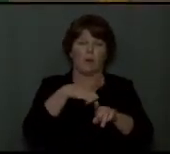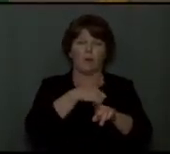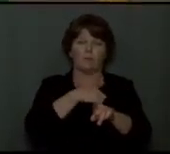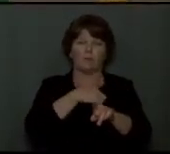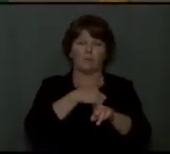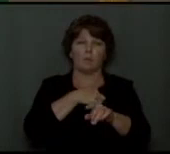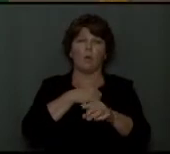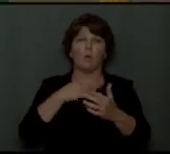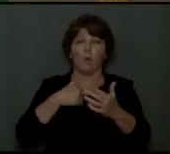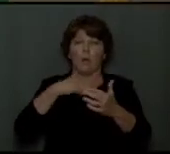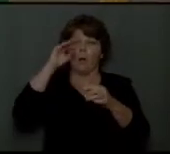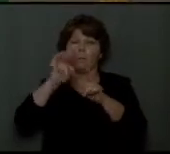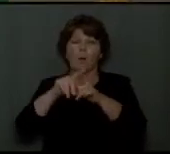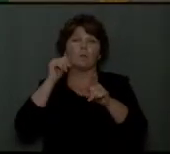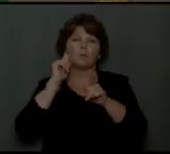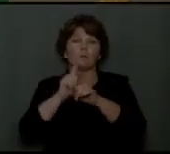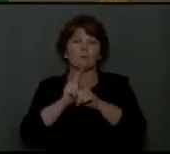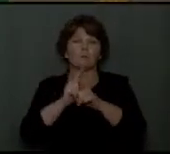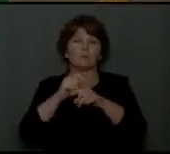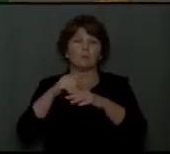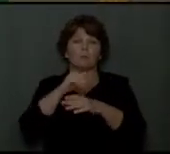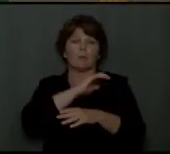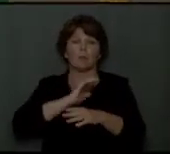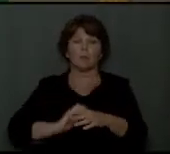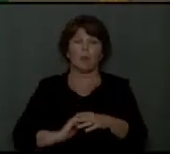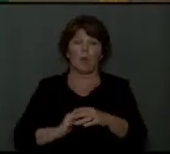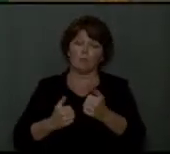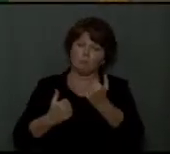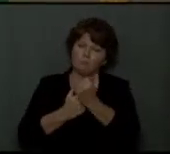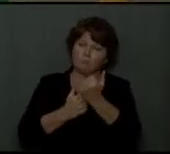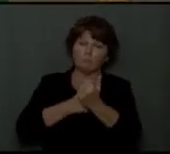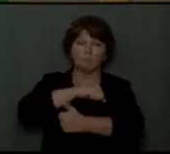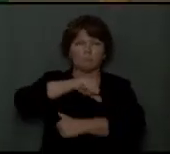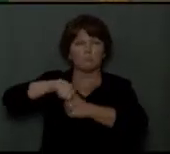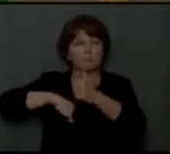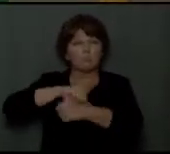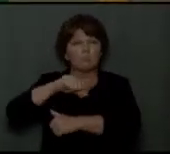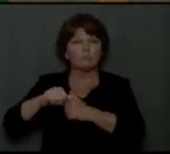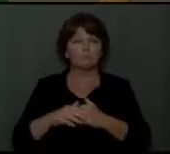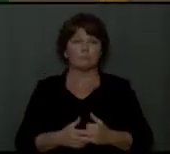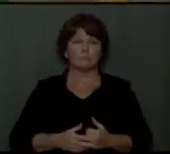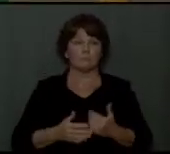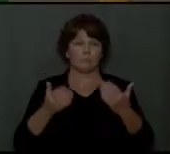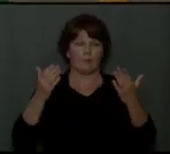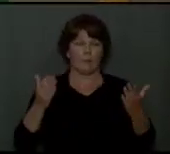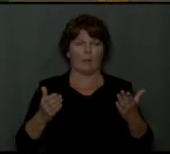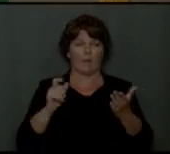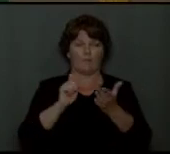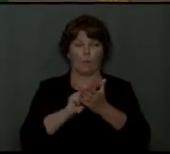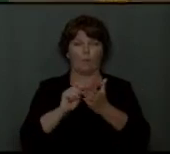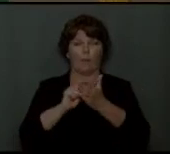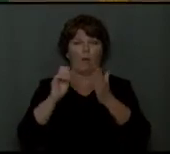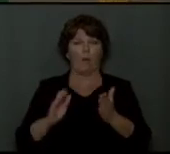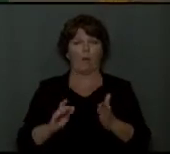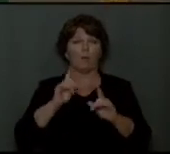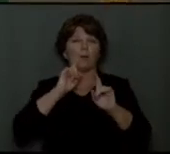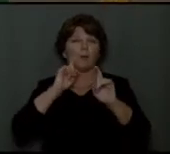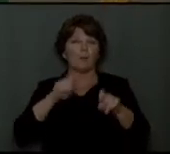other as brothers and sisters in Christ. Thus, the author commands us to